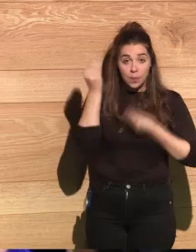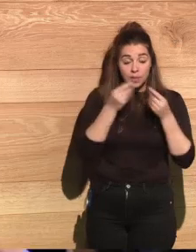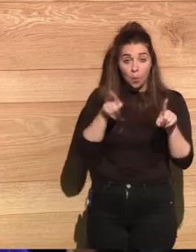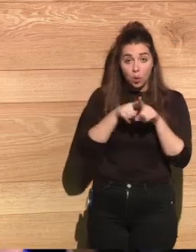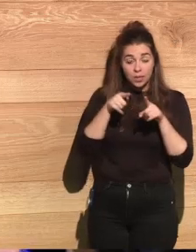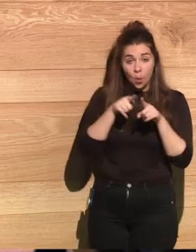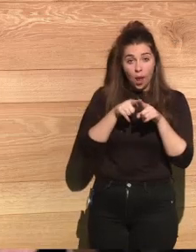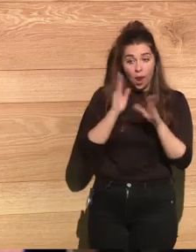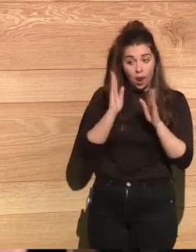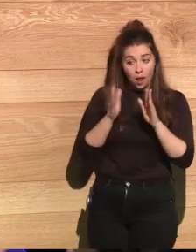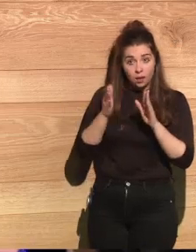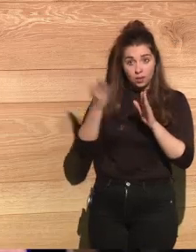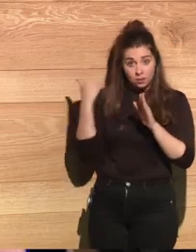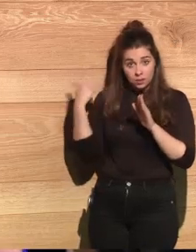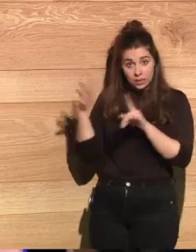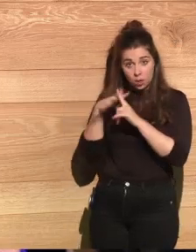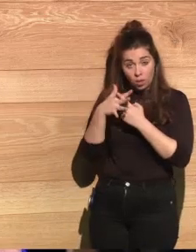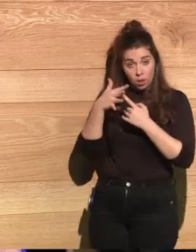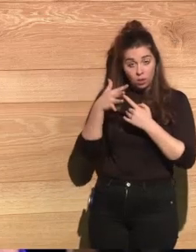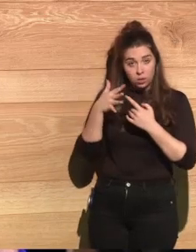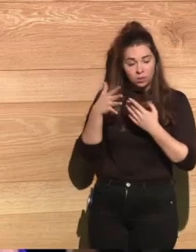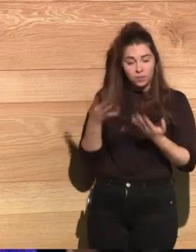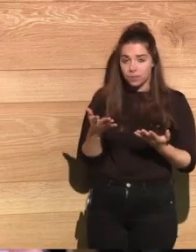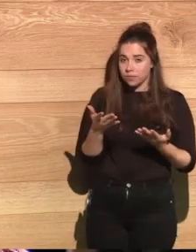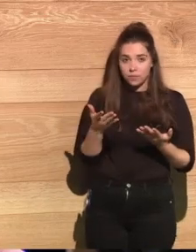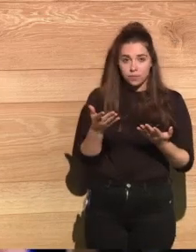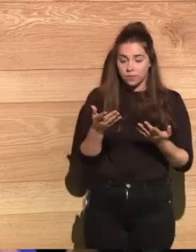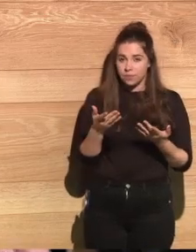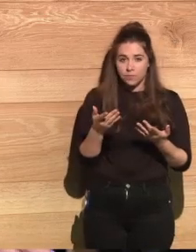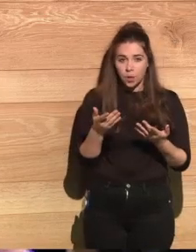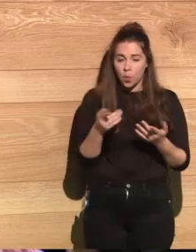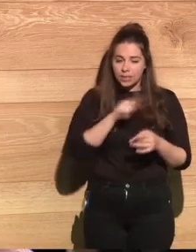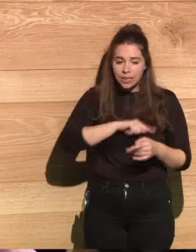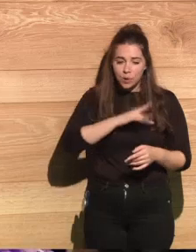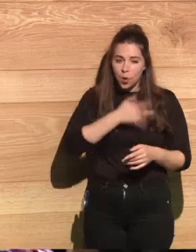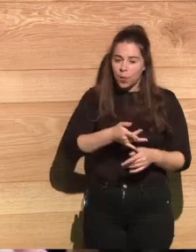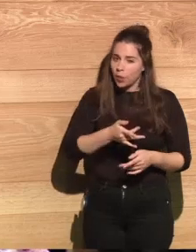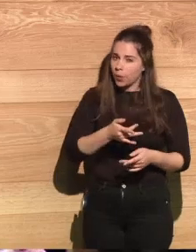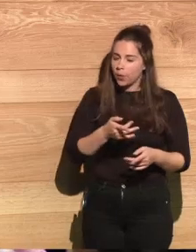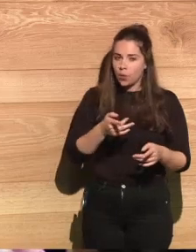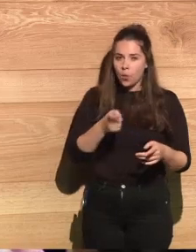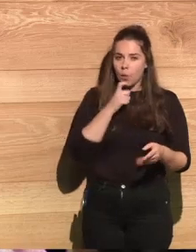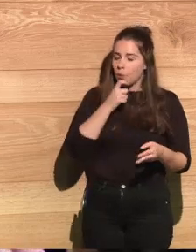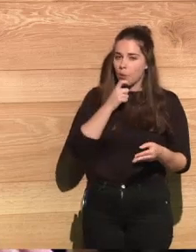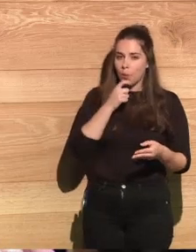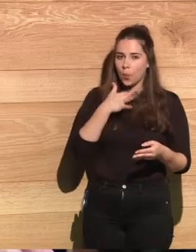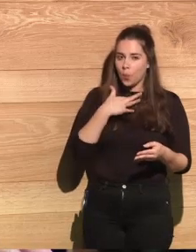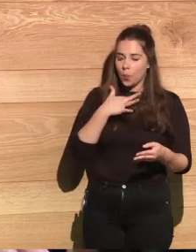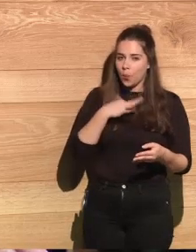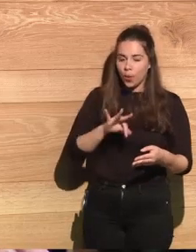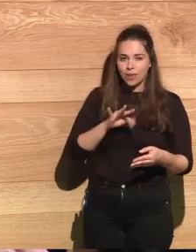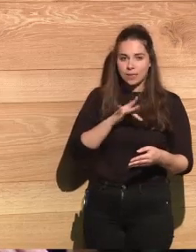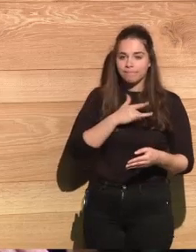you negotiate with sense of forgiveness? Somebody who started that evil has